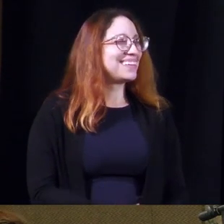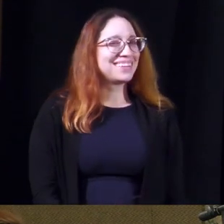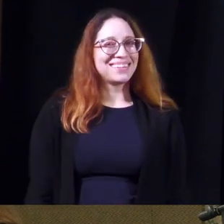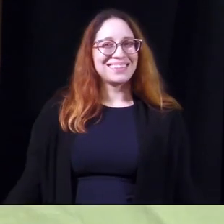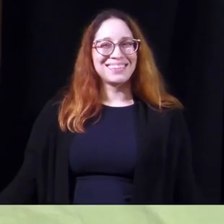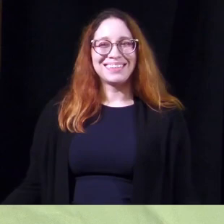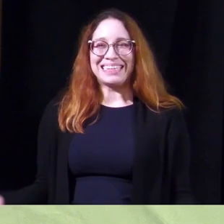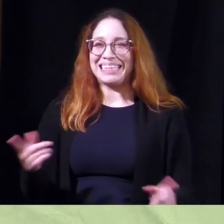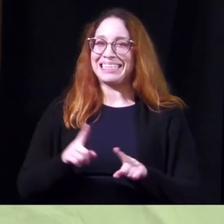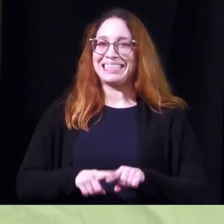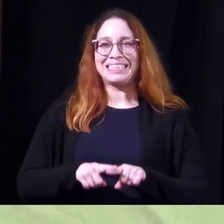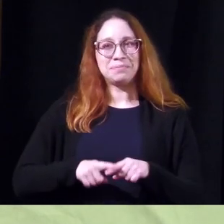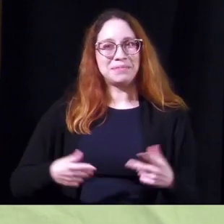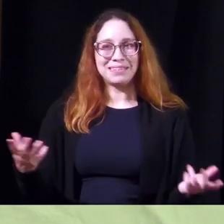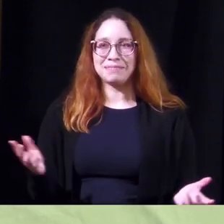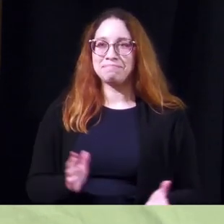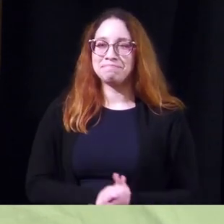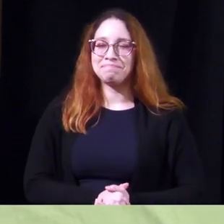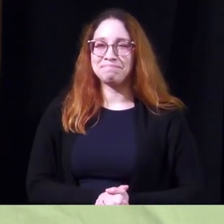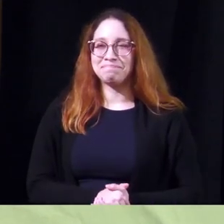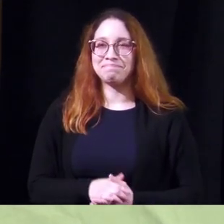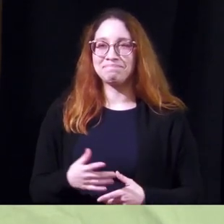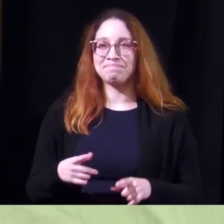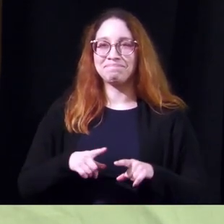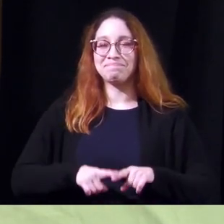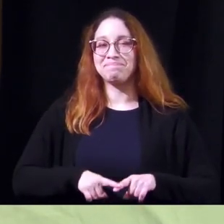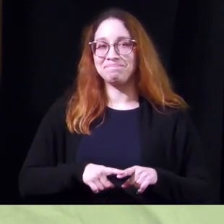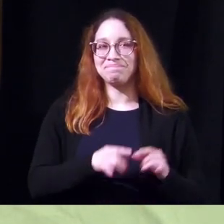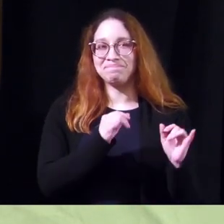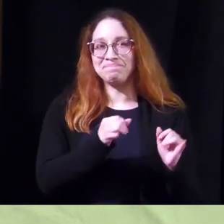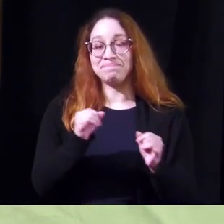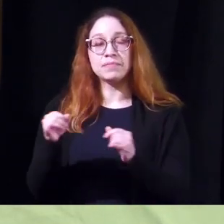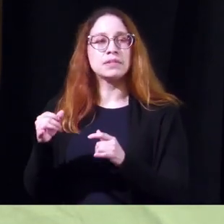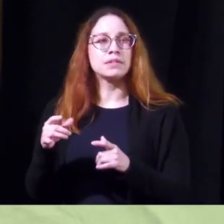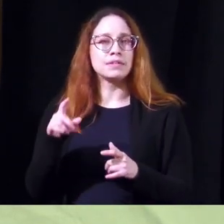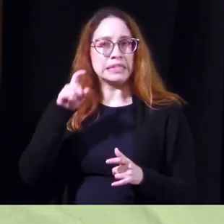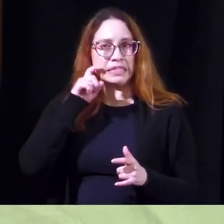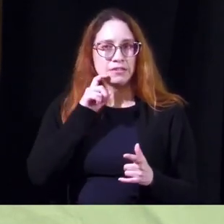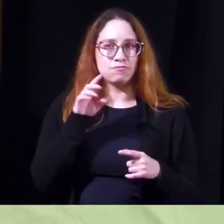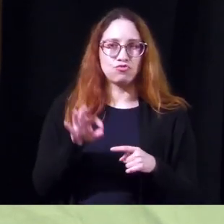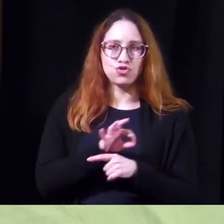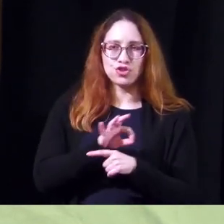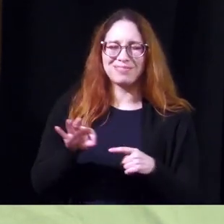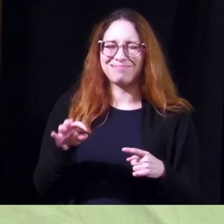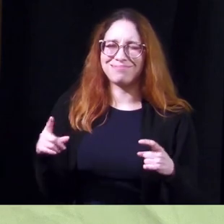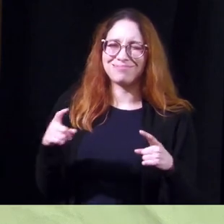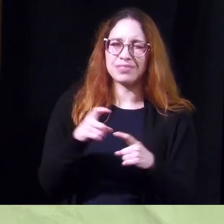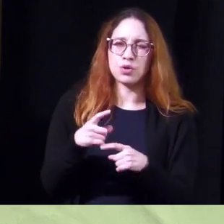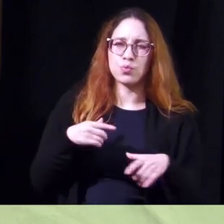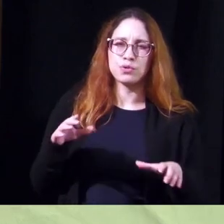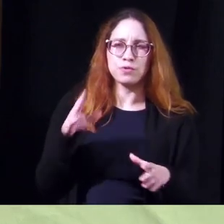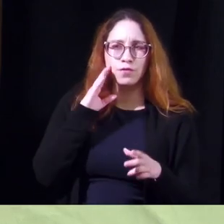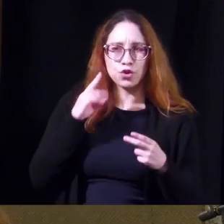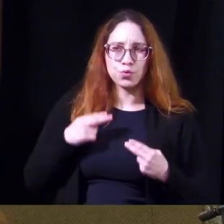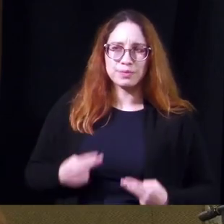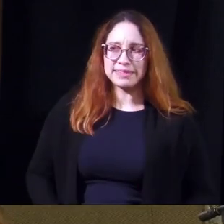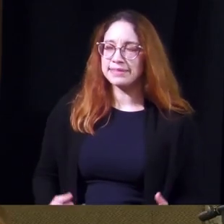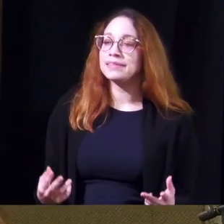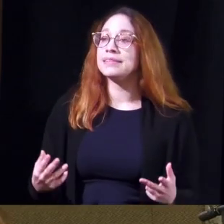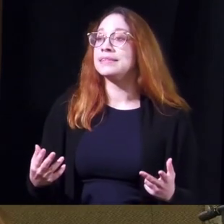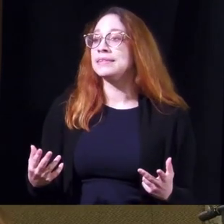again it depends you know it's it's up to the individual sexual function is the most complicated thing we do as human beings